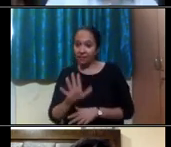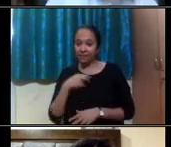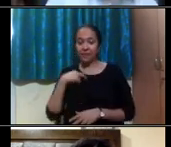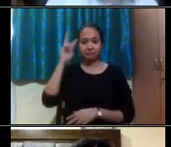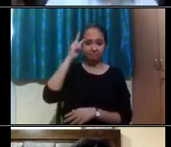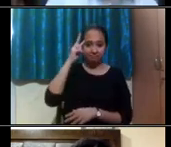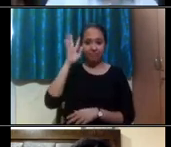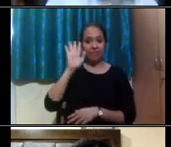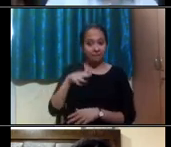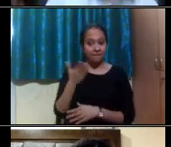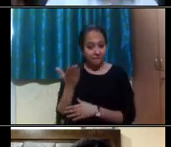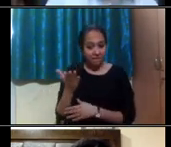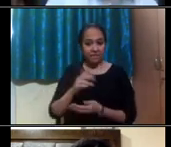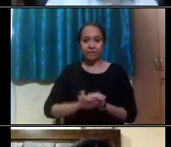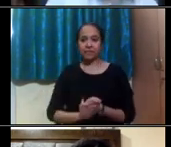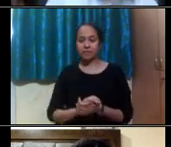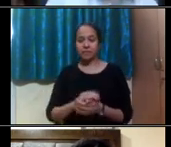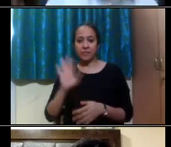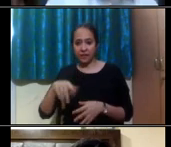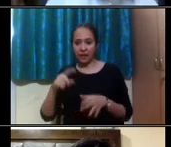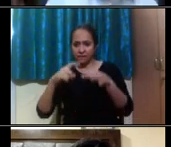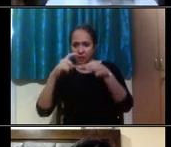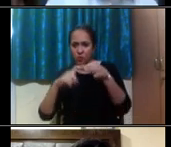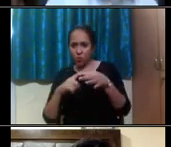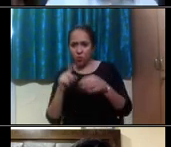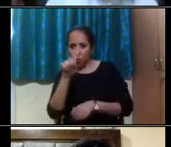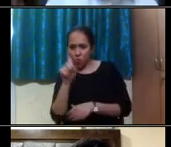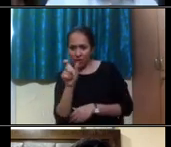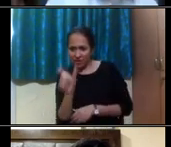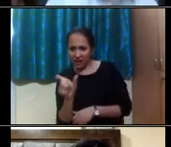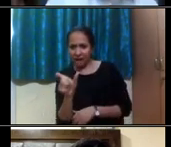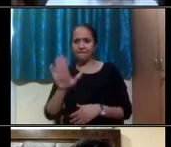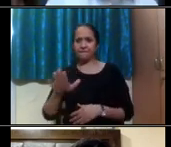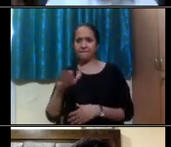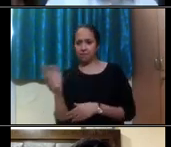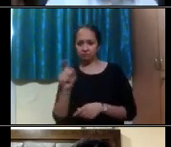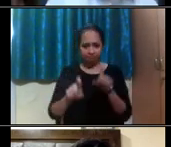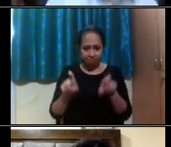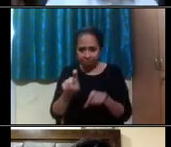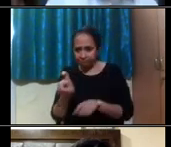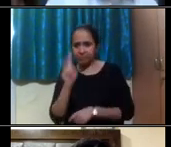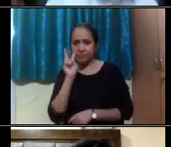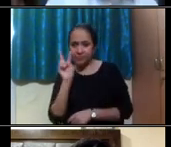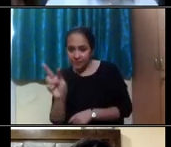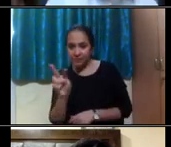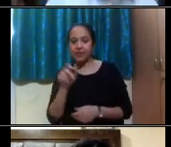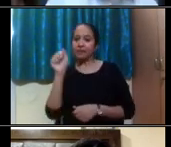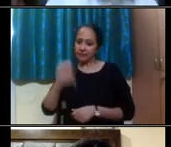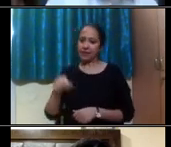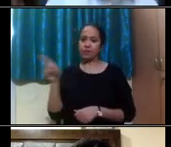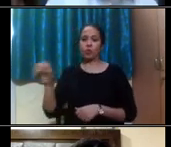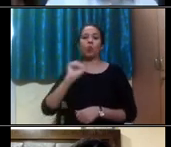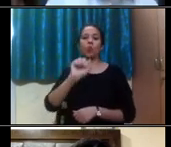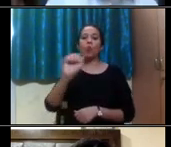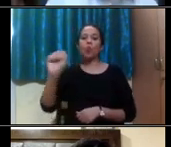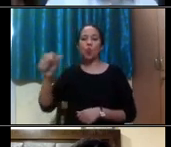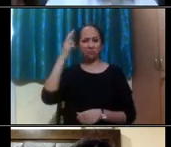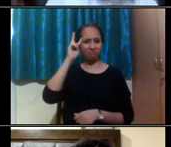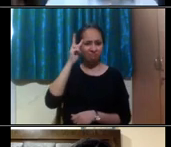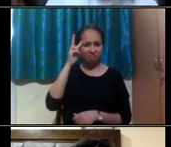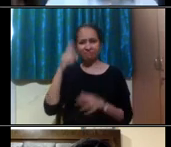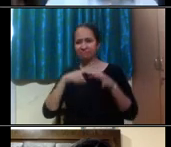There is a questions pane within the control panel of this webinar, and you can type in your questions,